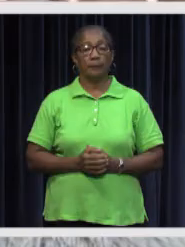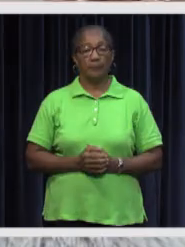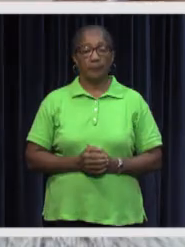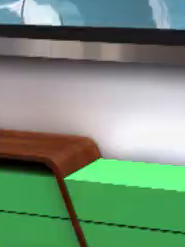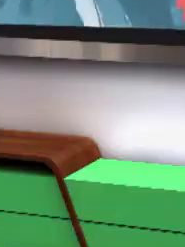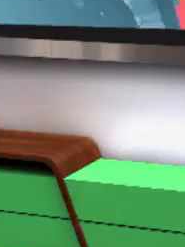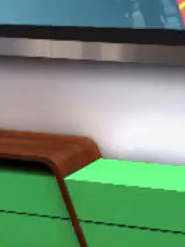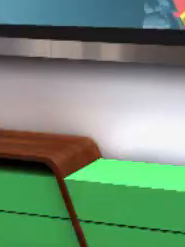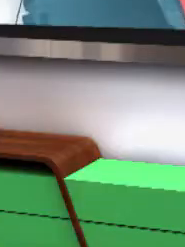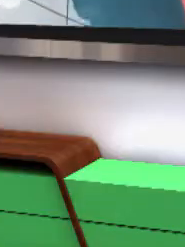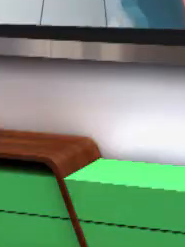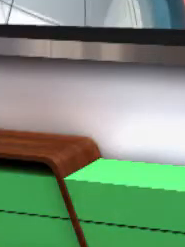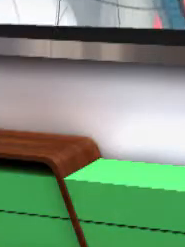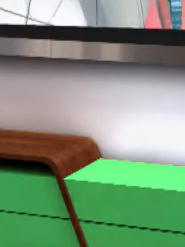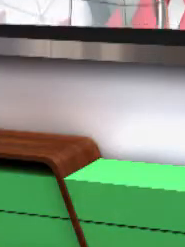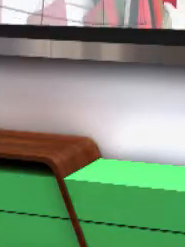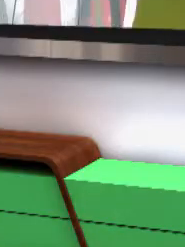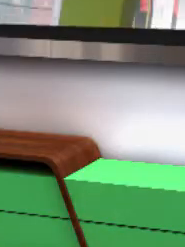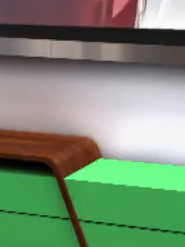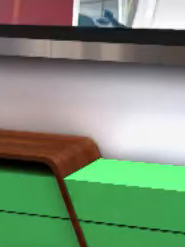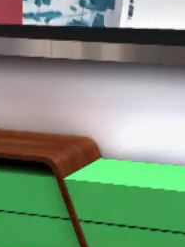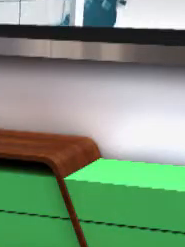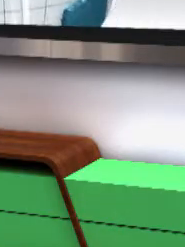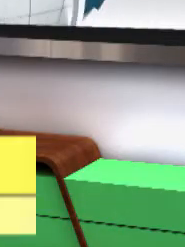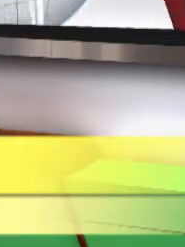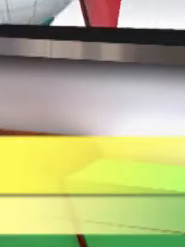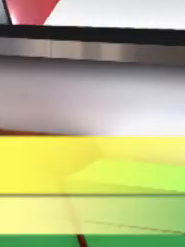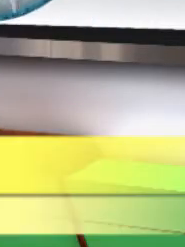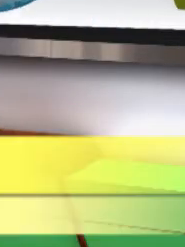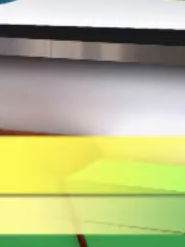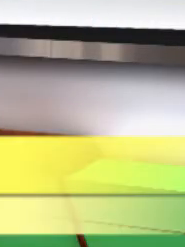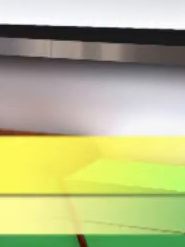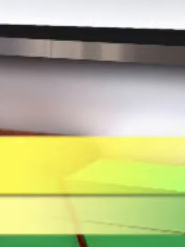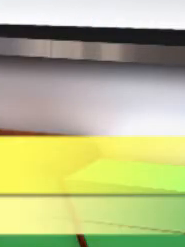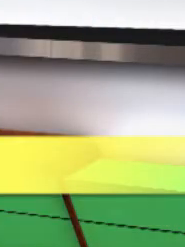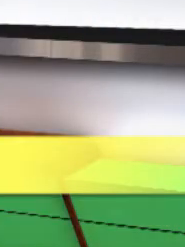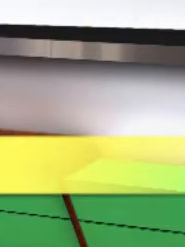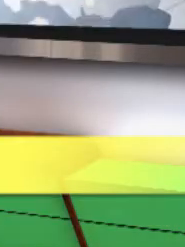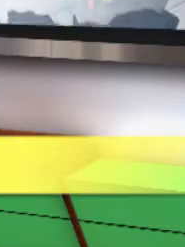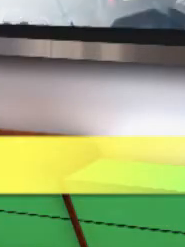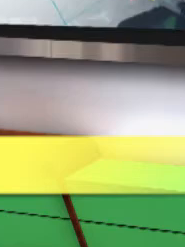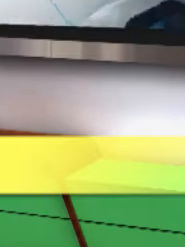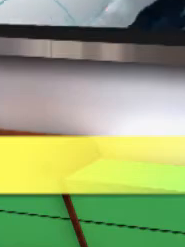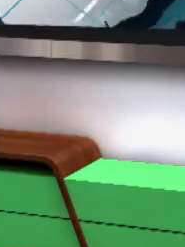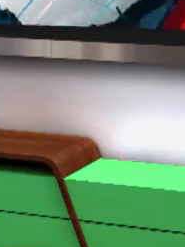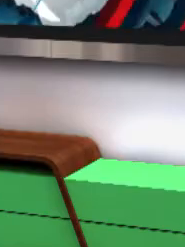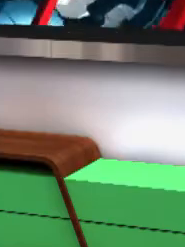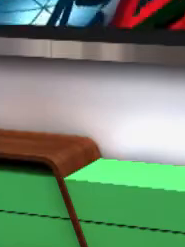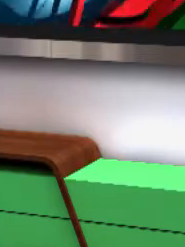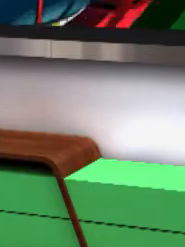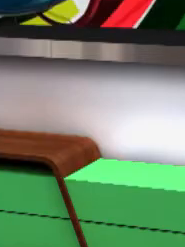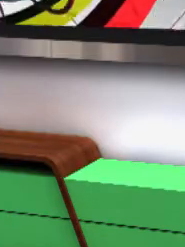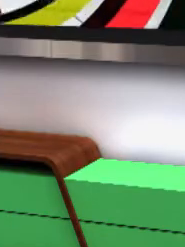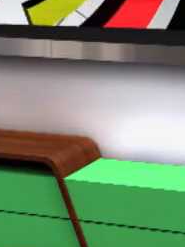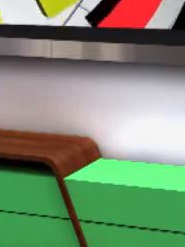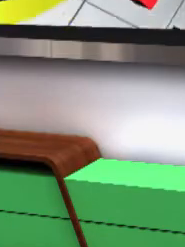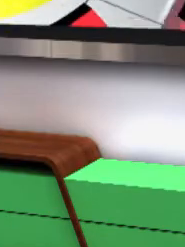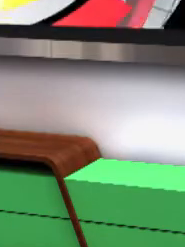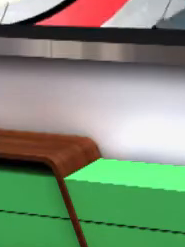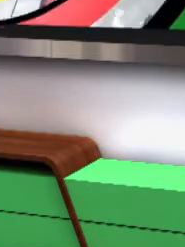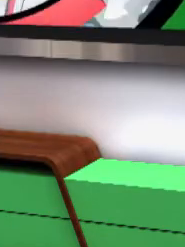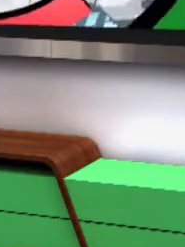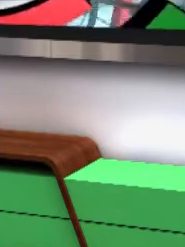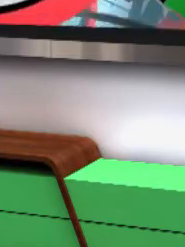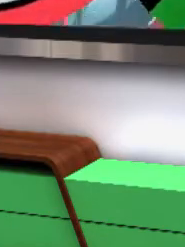of others. That is all for the local news for today. Head back on Tuesday for a new edition. Have a great